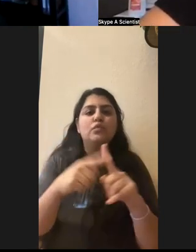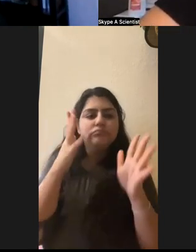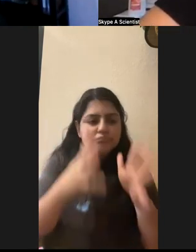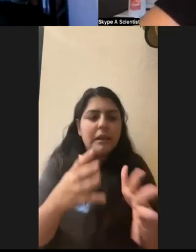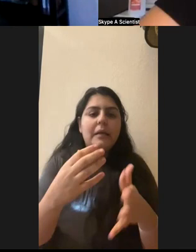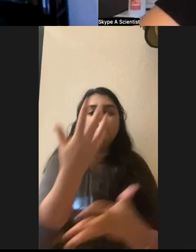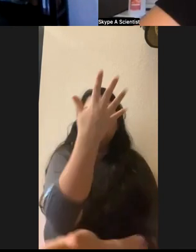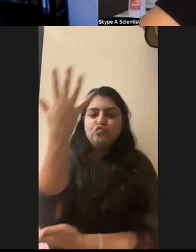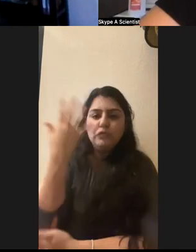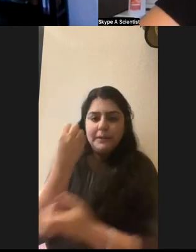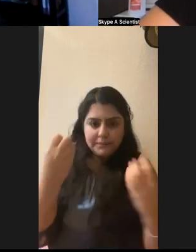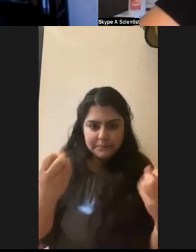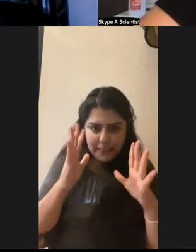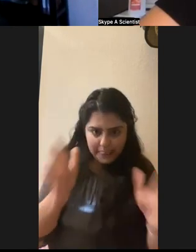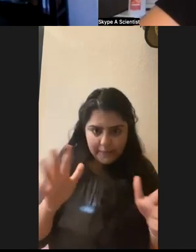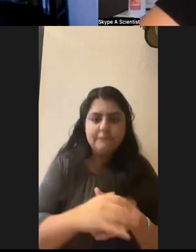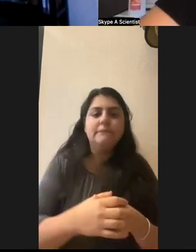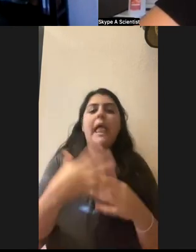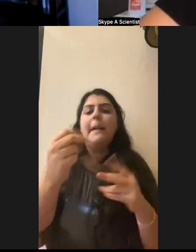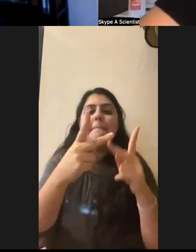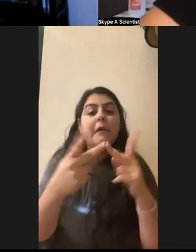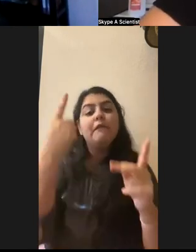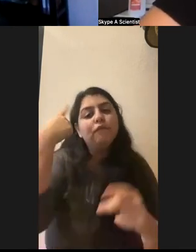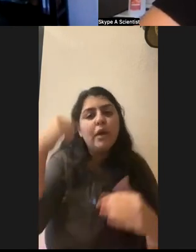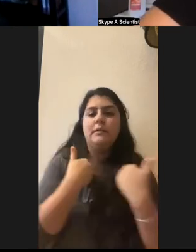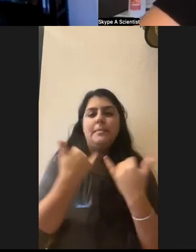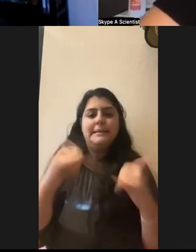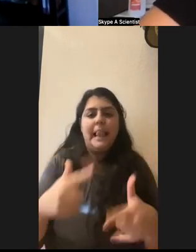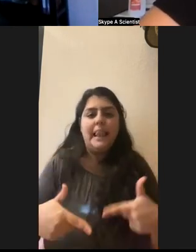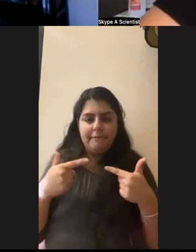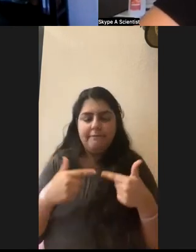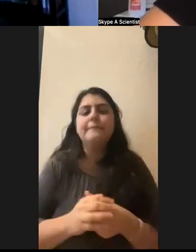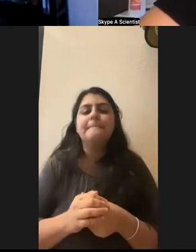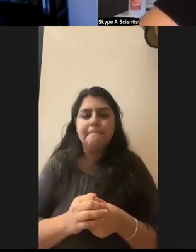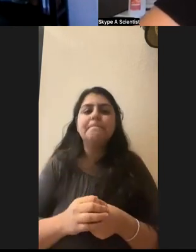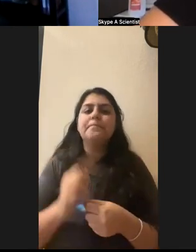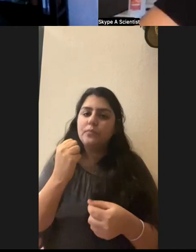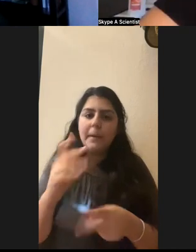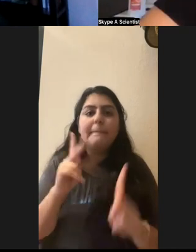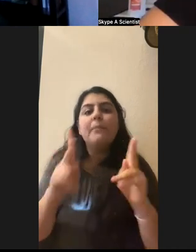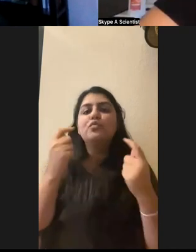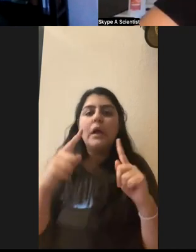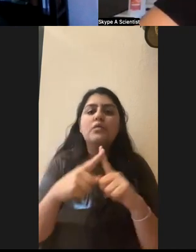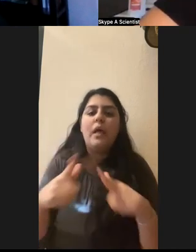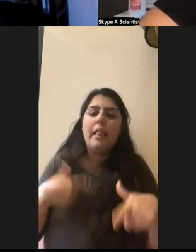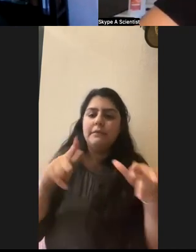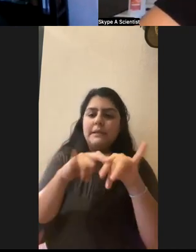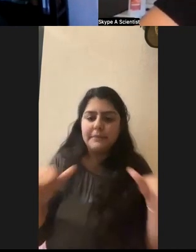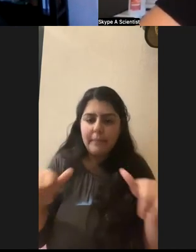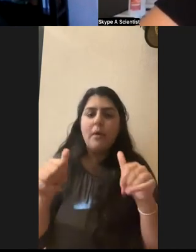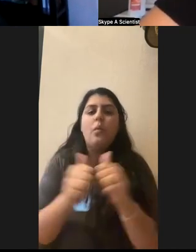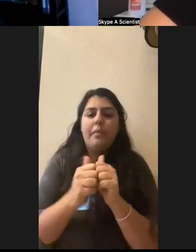places for wildlife to still exist. So people are trying to, you know, coexist and the animals are trying to